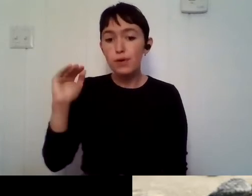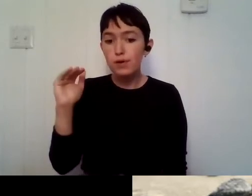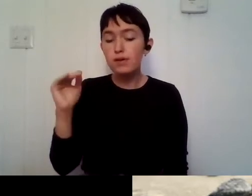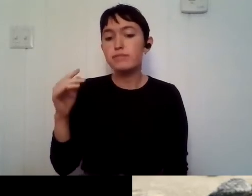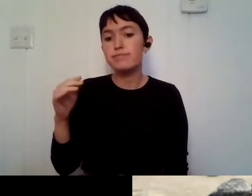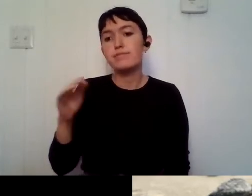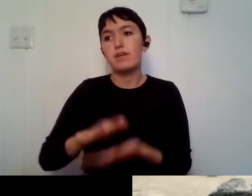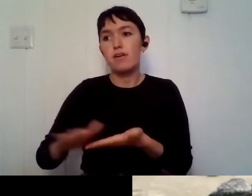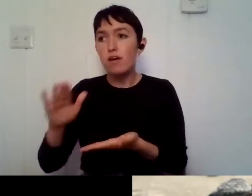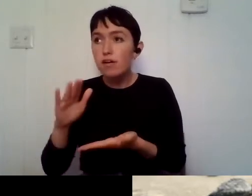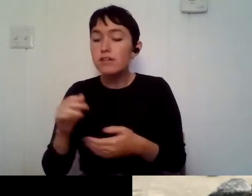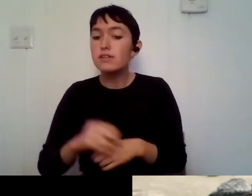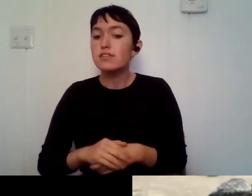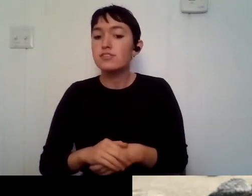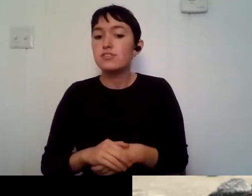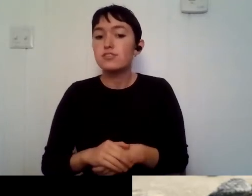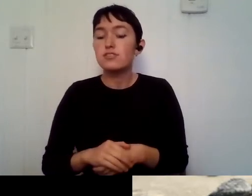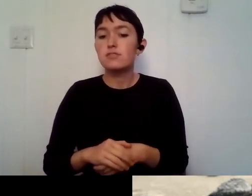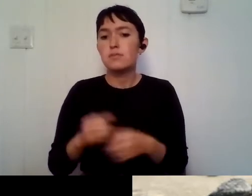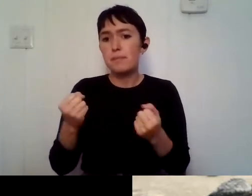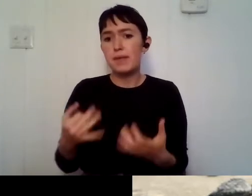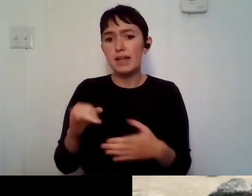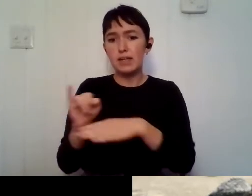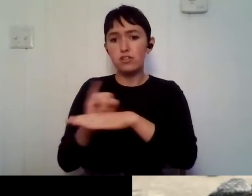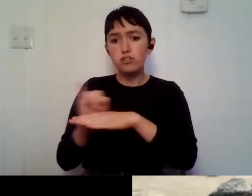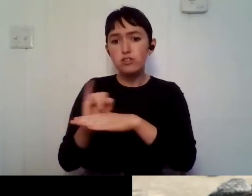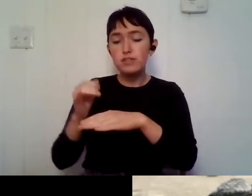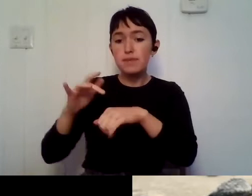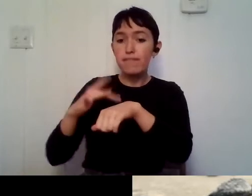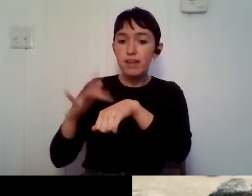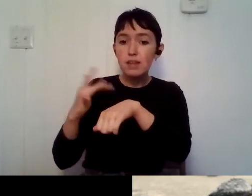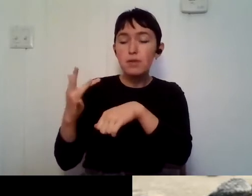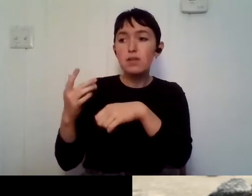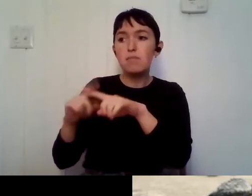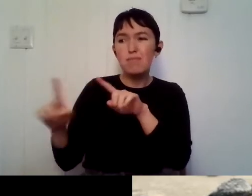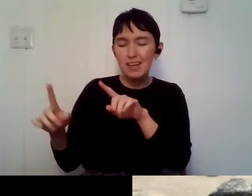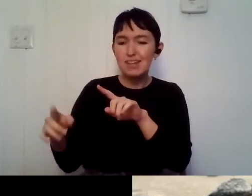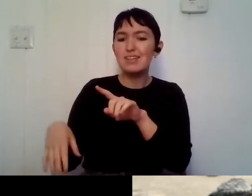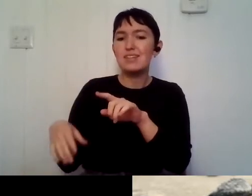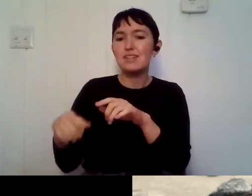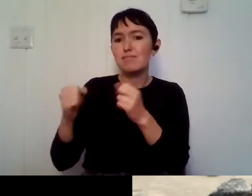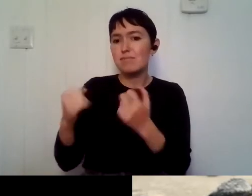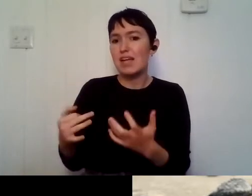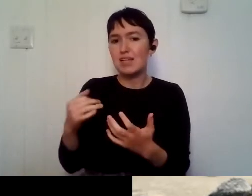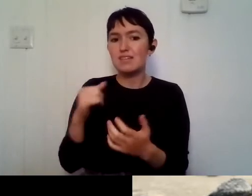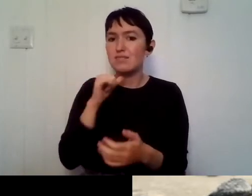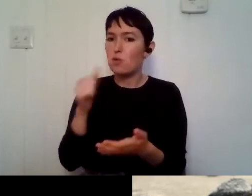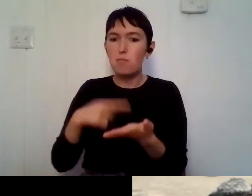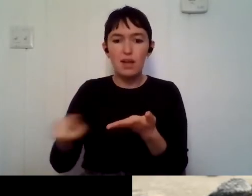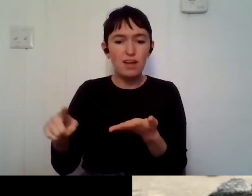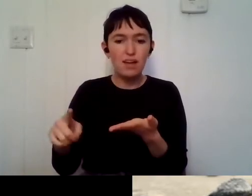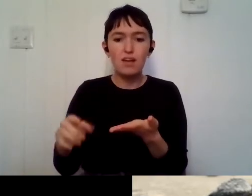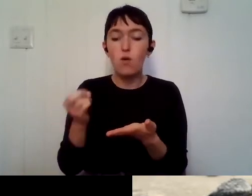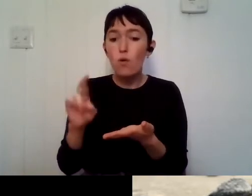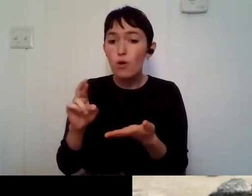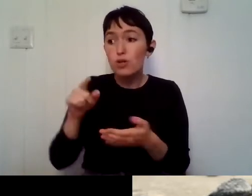college, like there's a lot of internships available, but a lot of them are unpaid or you have to pay